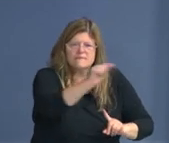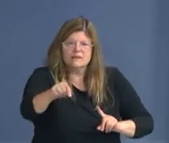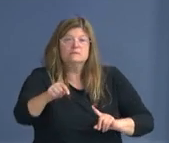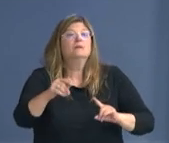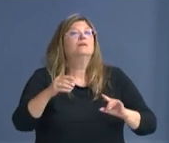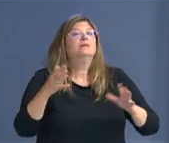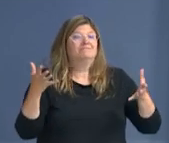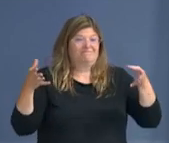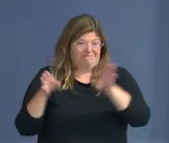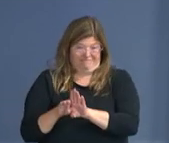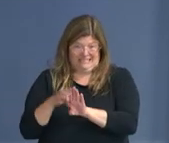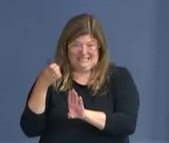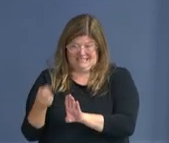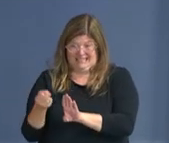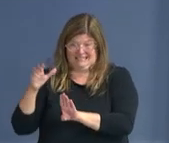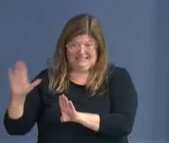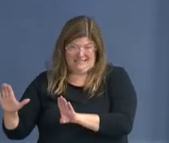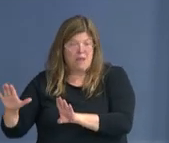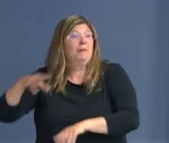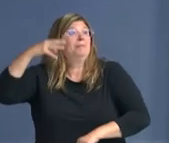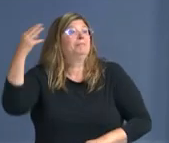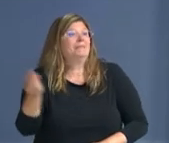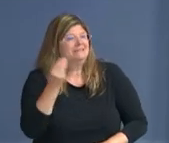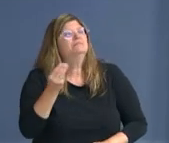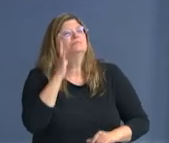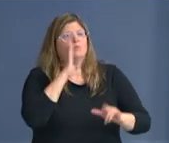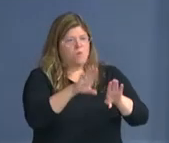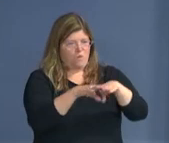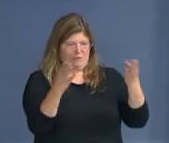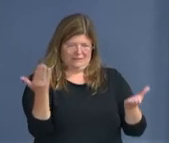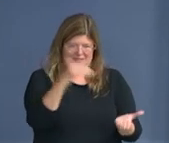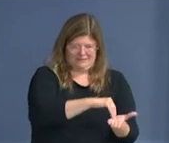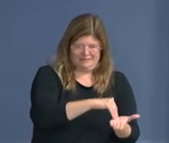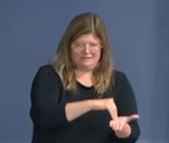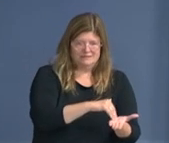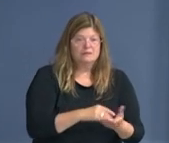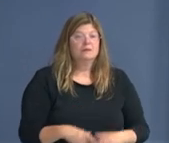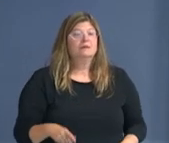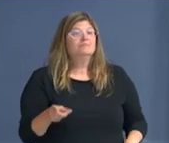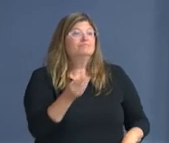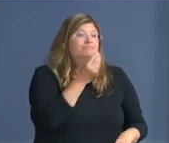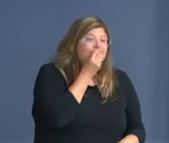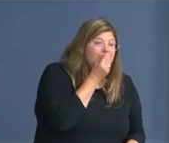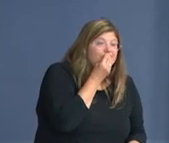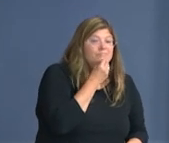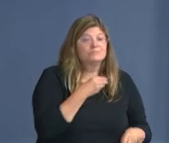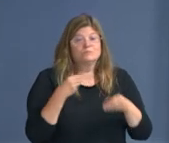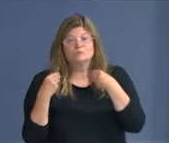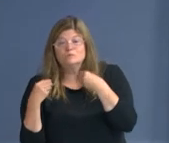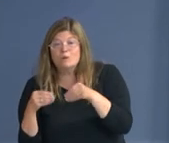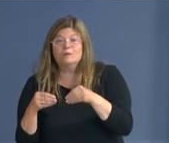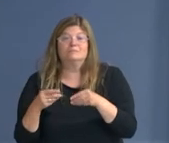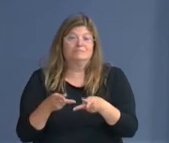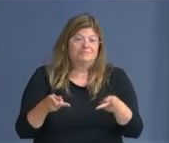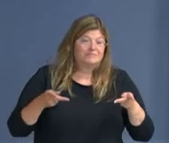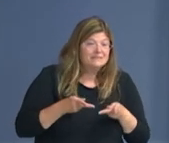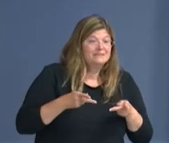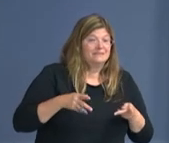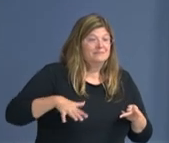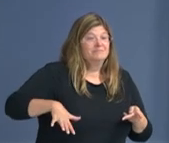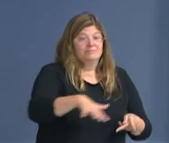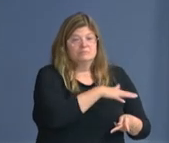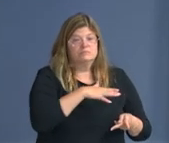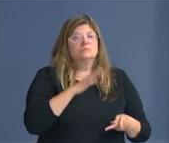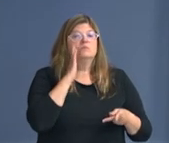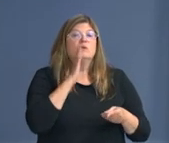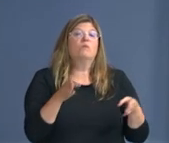Our grocery and meal sites will also be closed closed on Friday in observation of the holiday. So we are encouraging residents who need